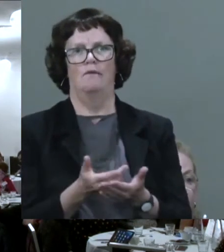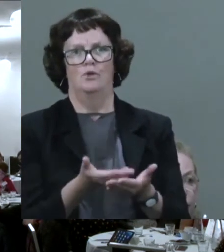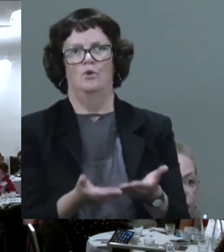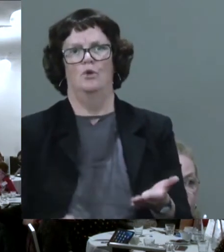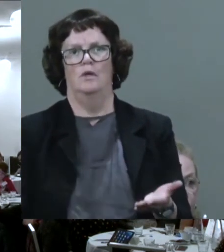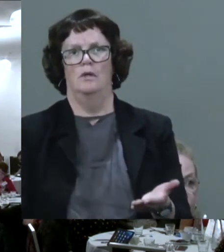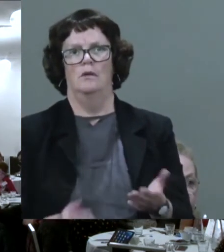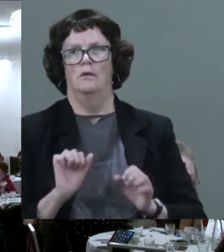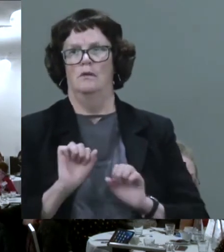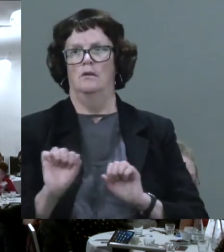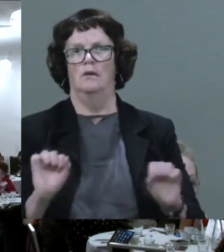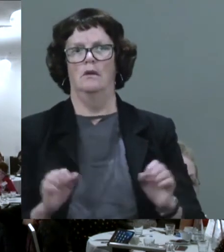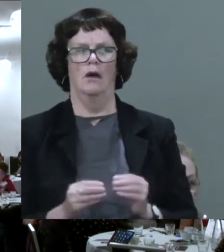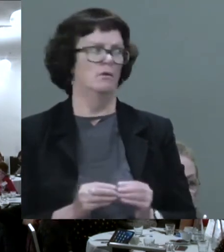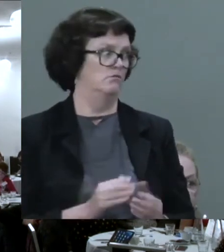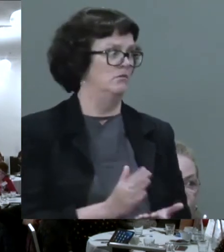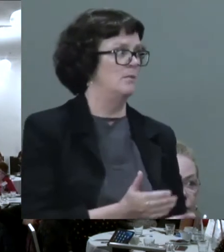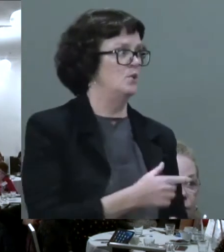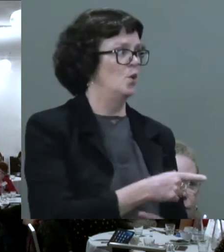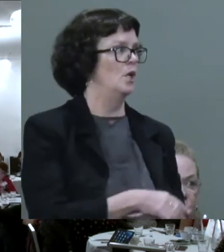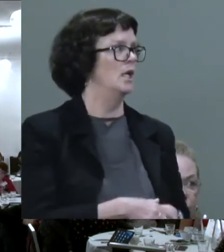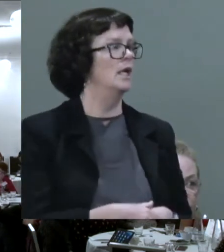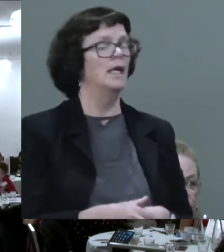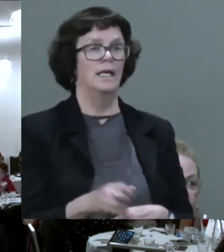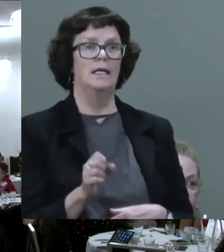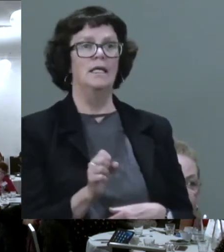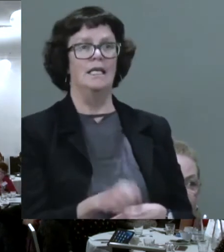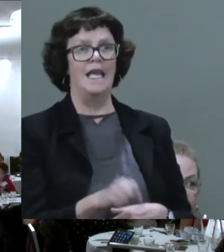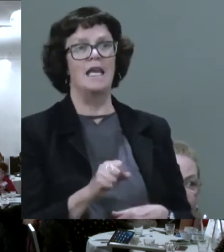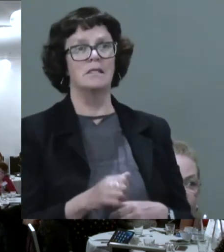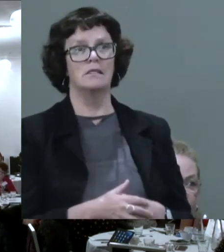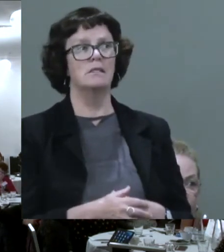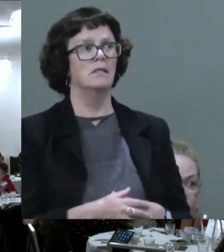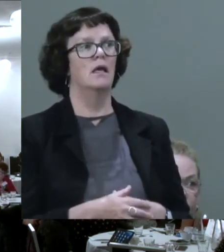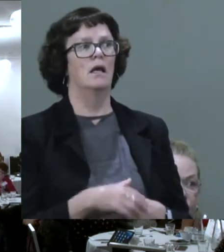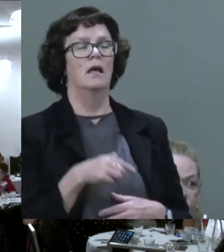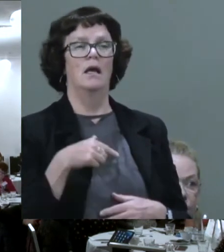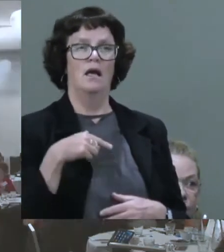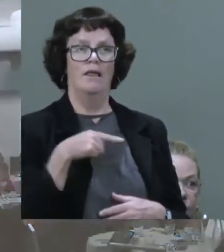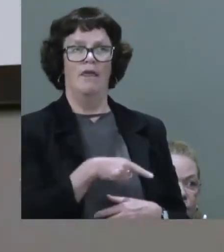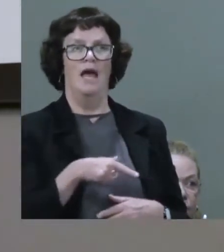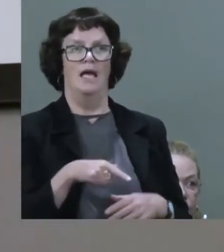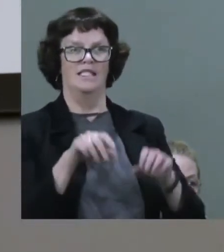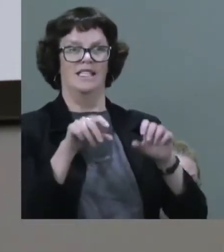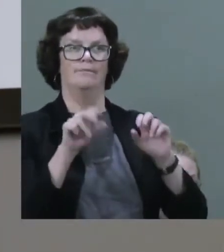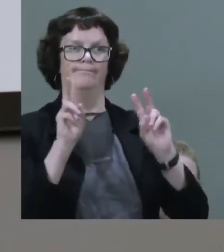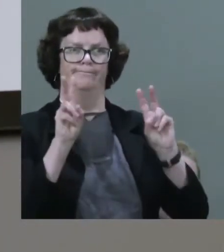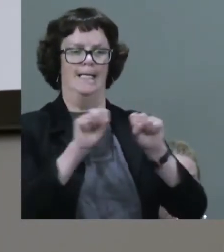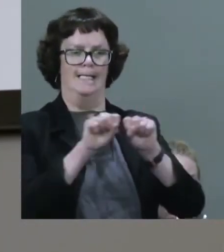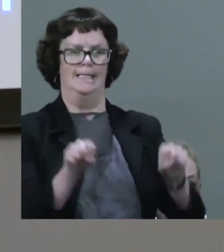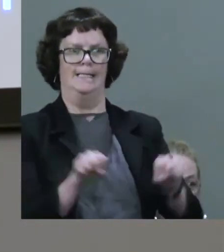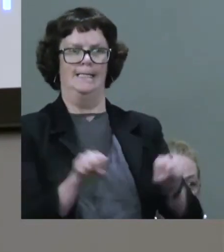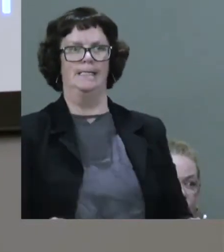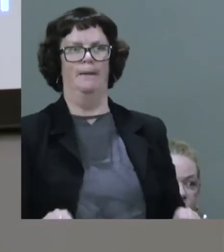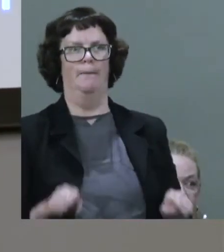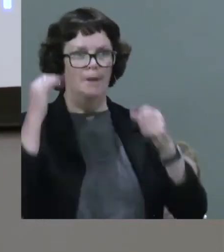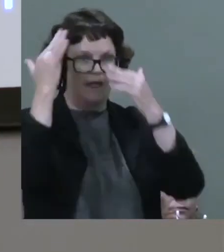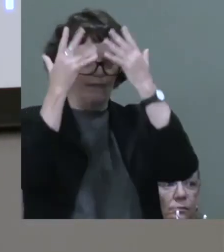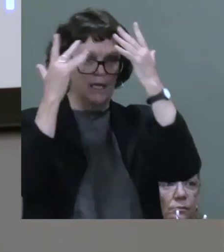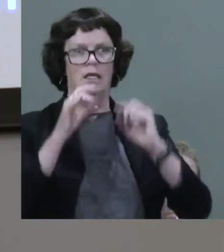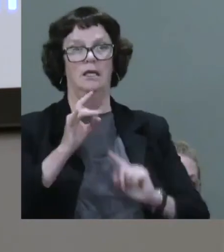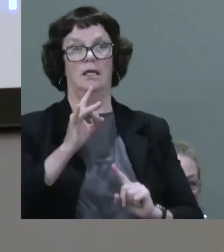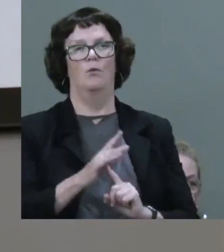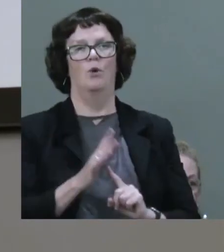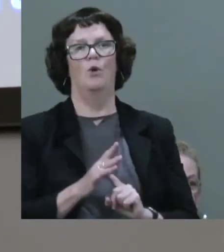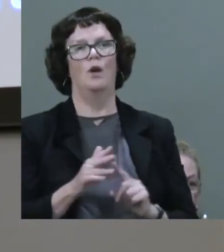and lots of case studies. Absolutely. And that's that systemic thinking that I think it's so important